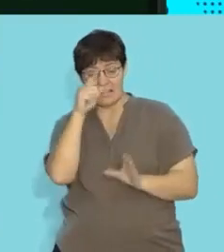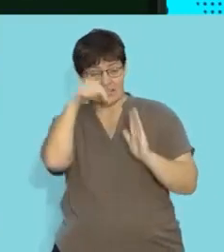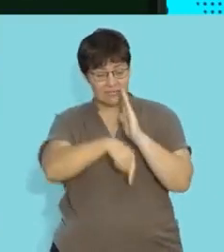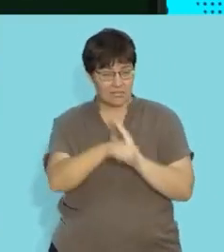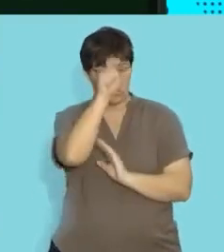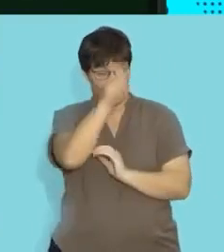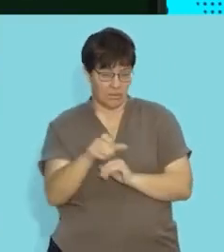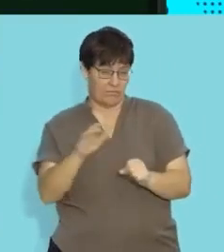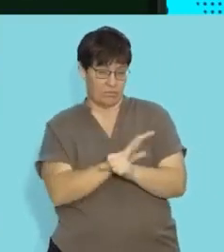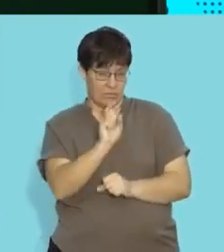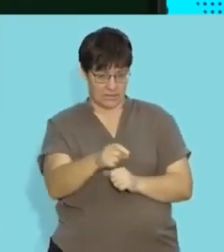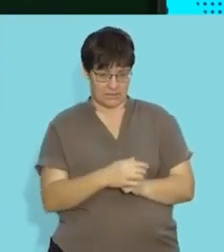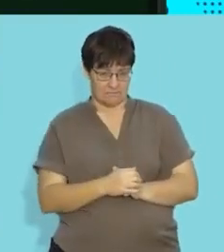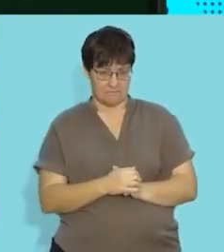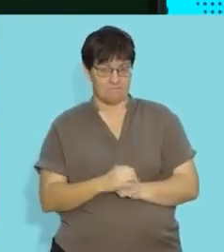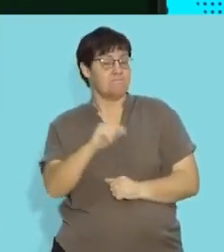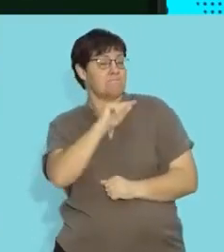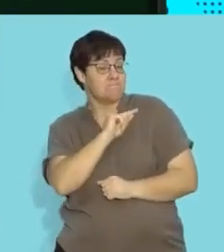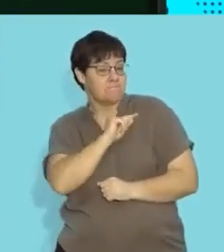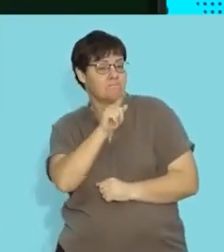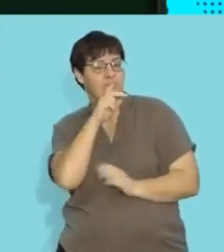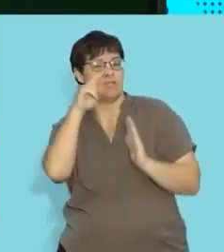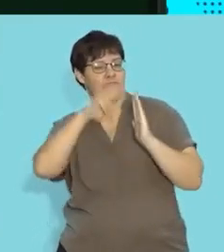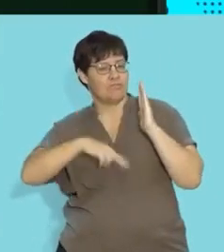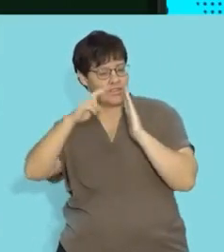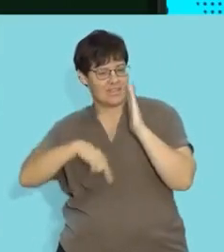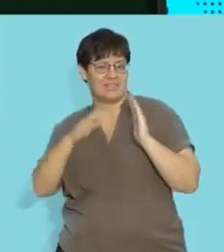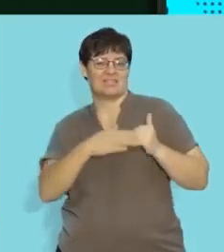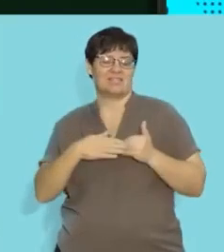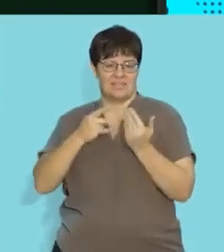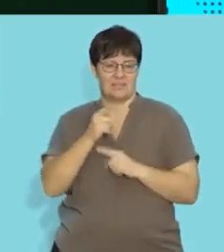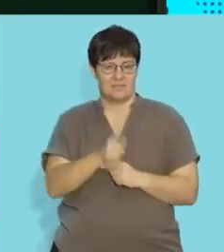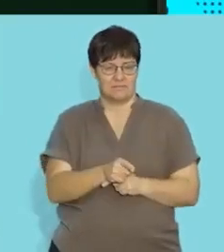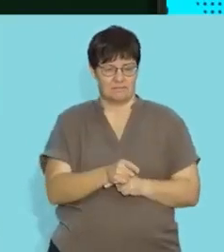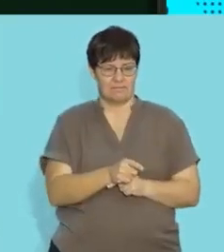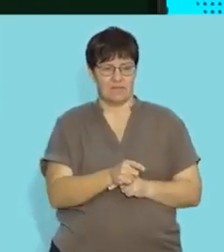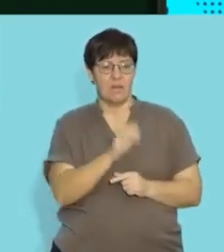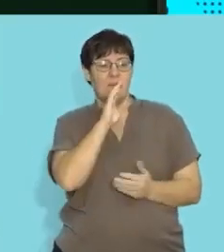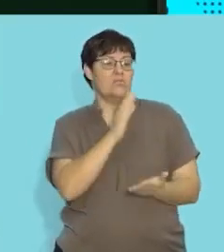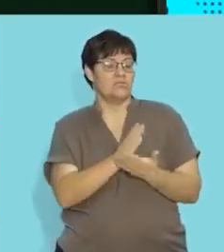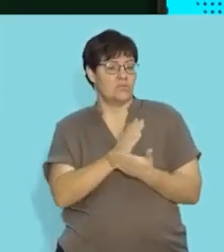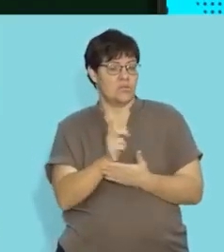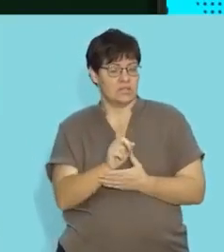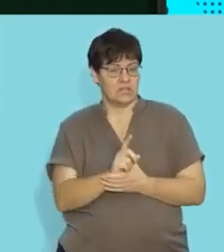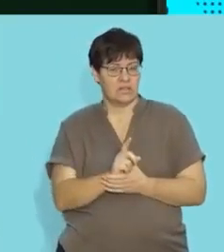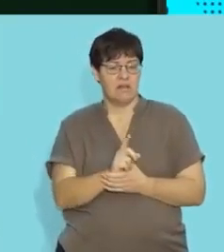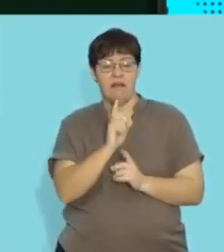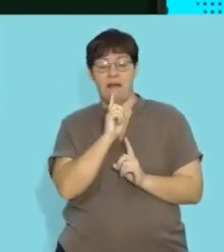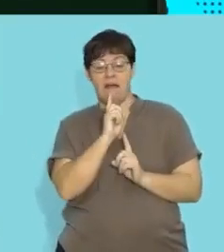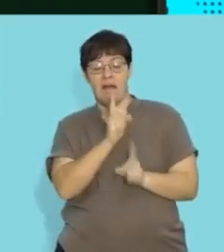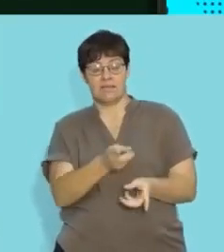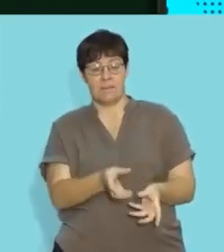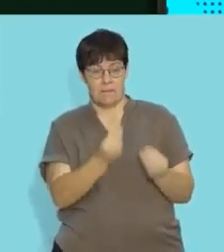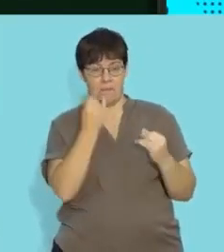and hence you've got to spend some time reading through these carefully to ensure that you're not giving a answer that is